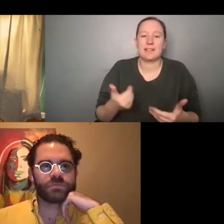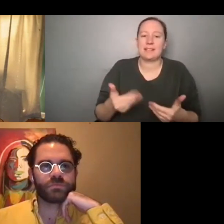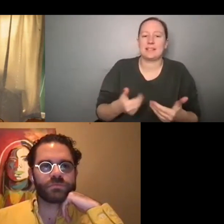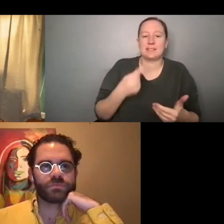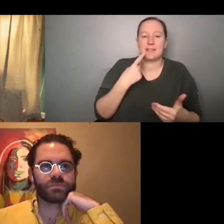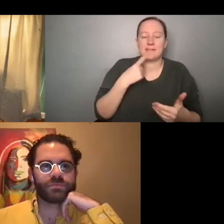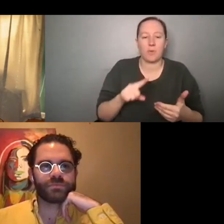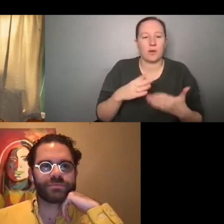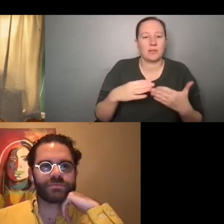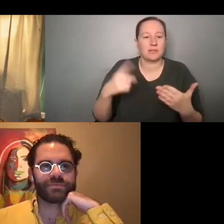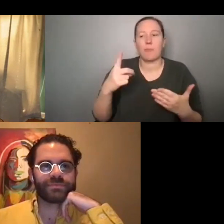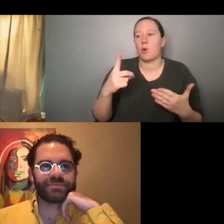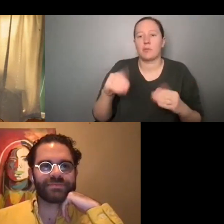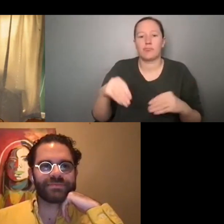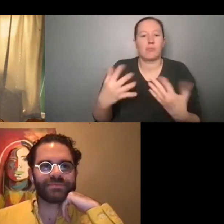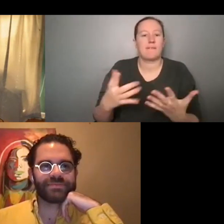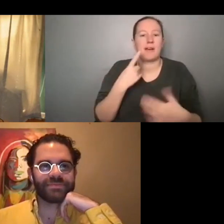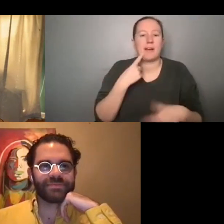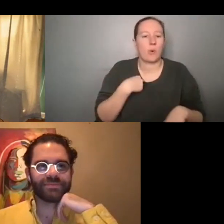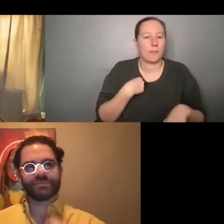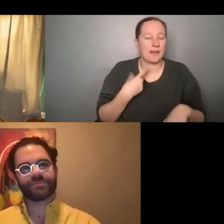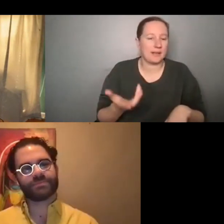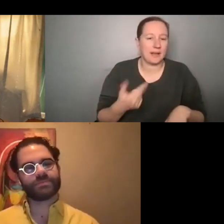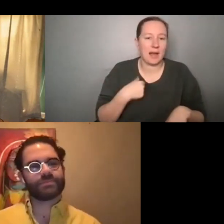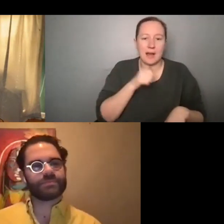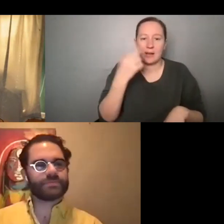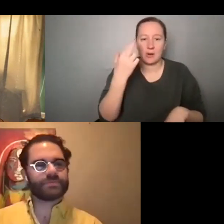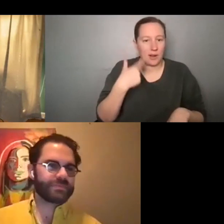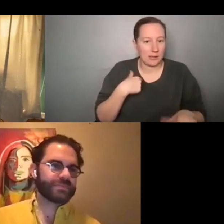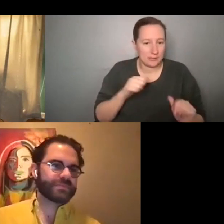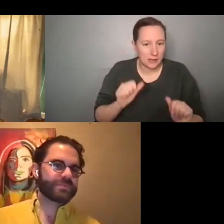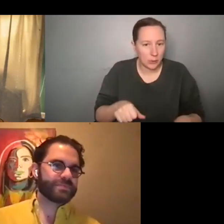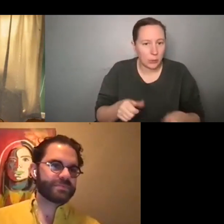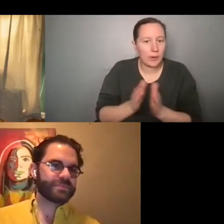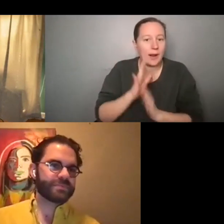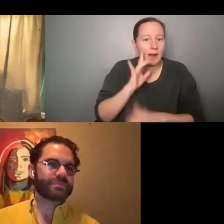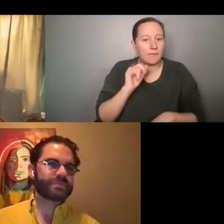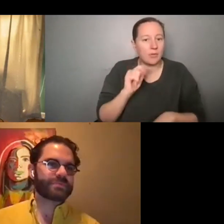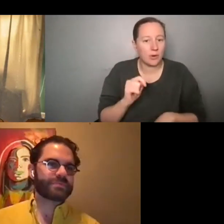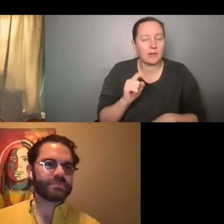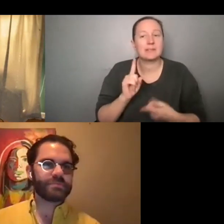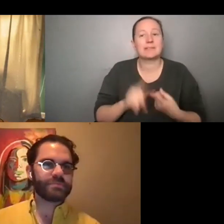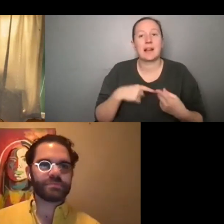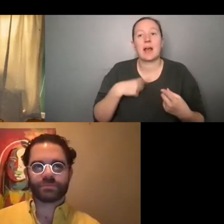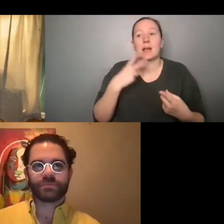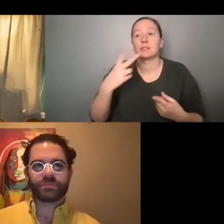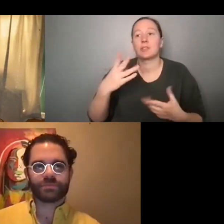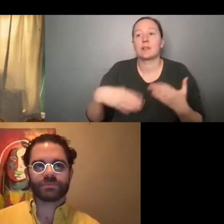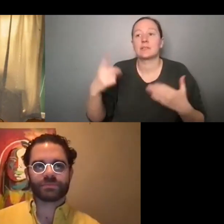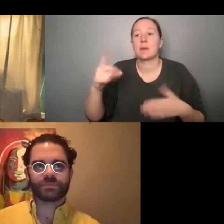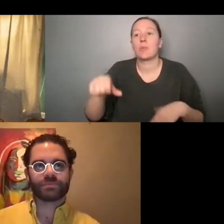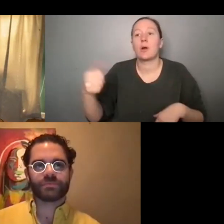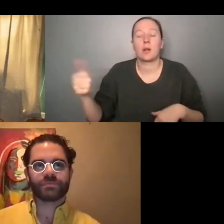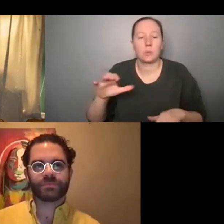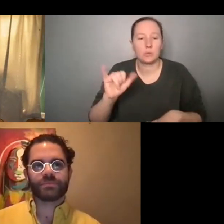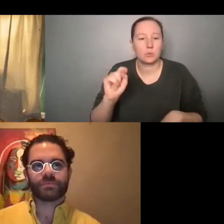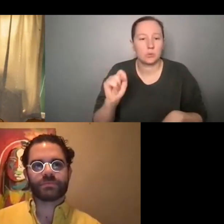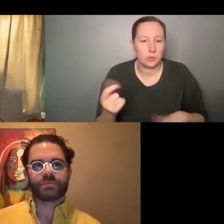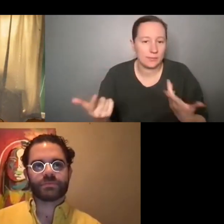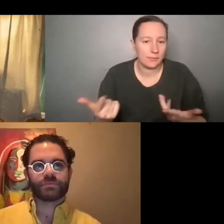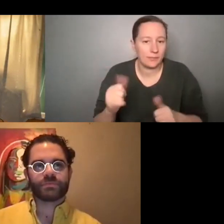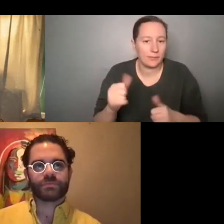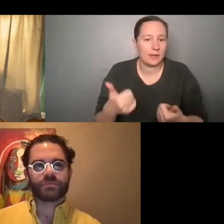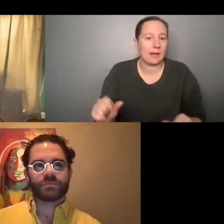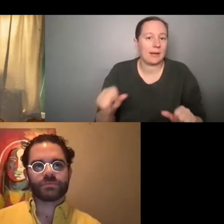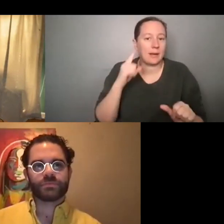a production to provide. Um, and I didn't even know that that was a thing I could ask for until I saw someone else do it. So, um, yeah, any,